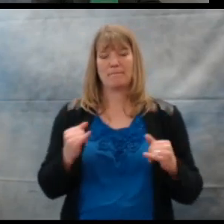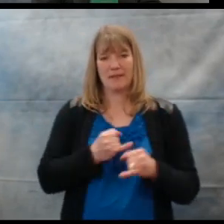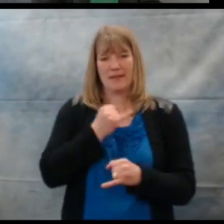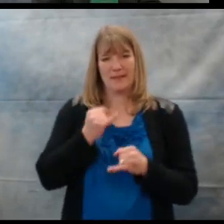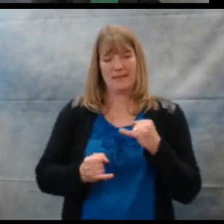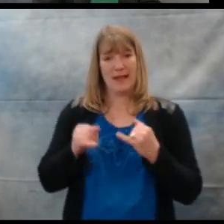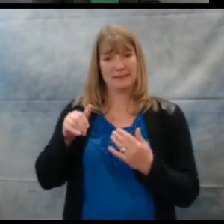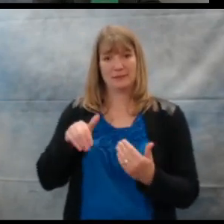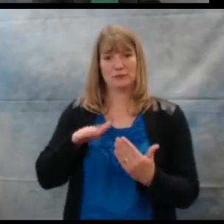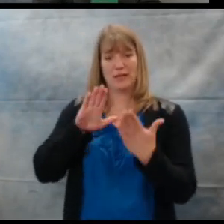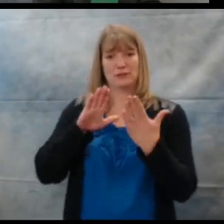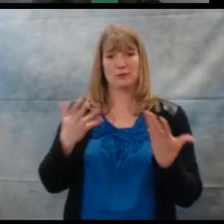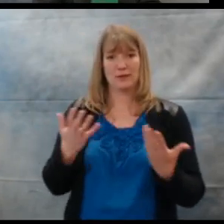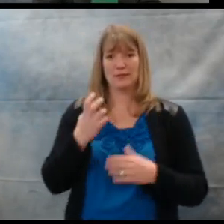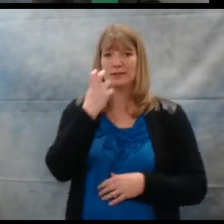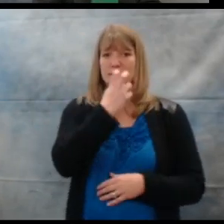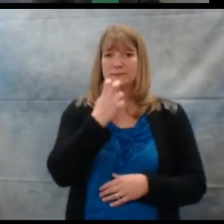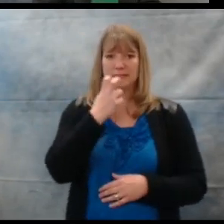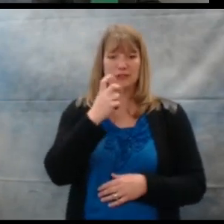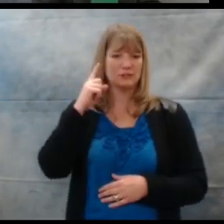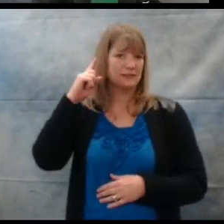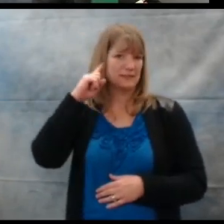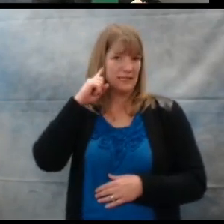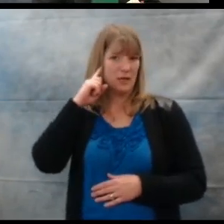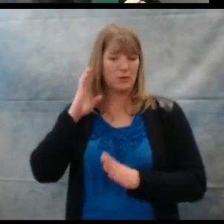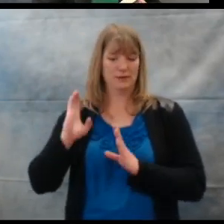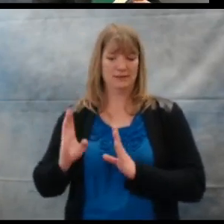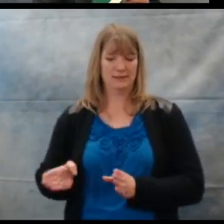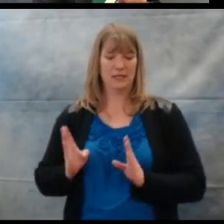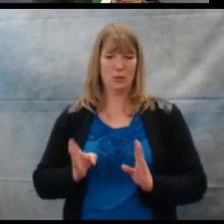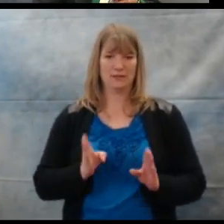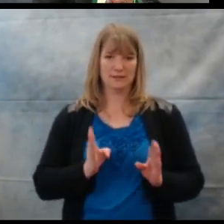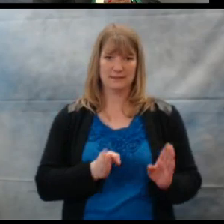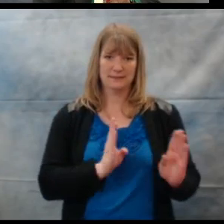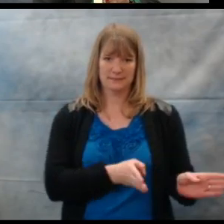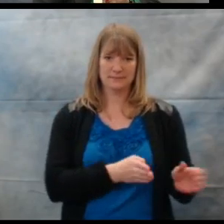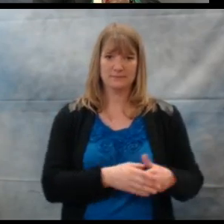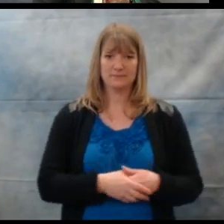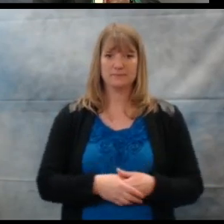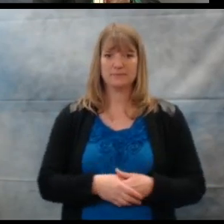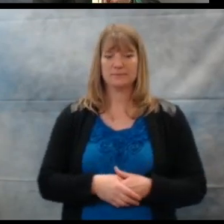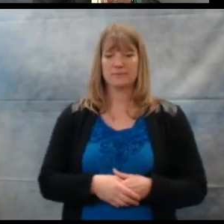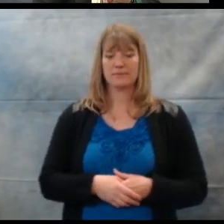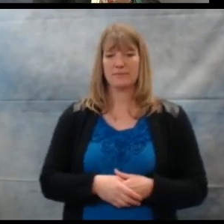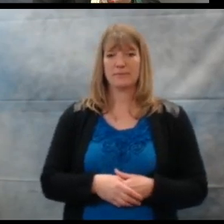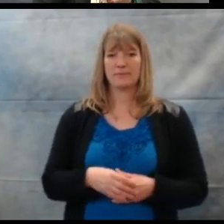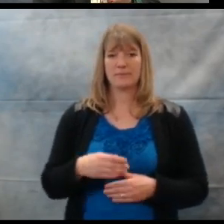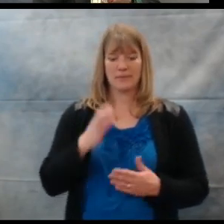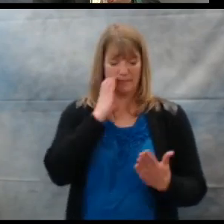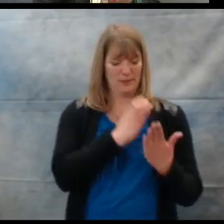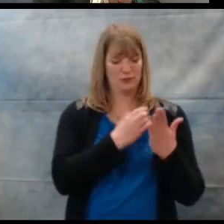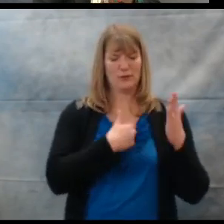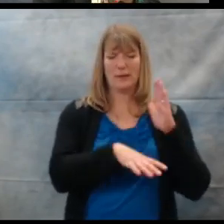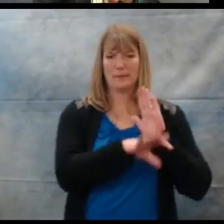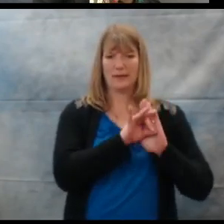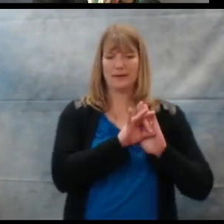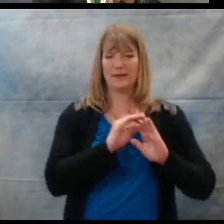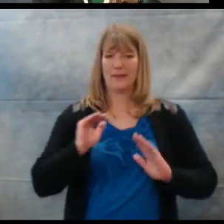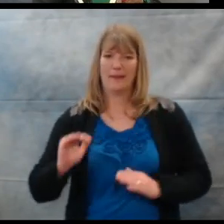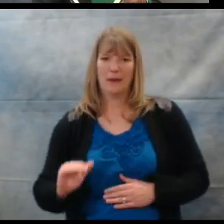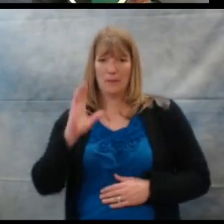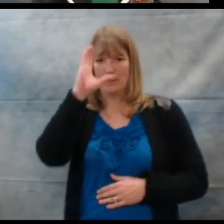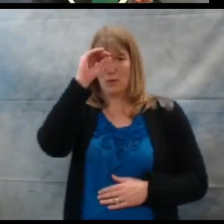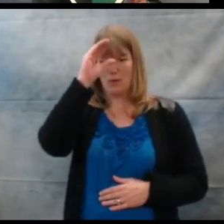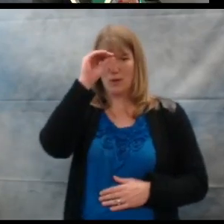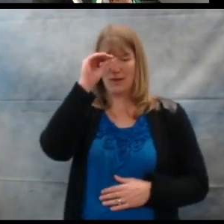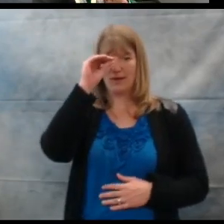And then the last strategy is speech sound sequencing. I picked the picture where the